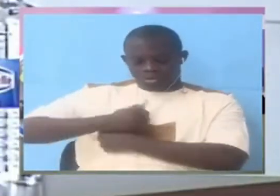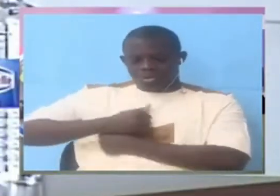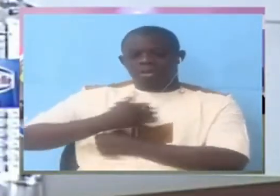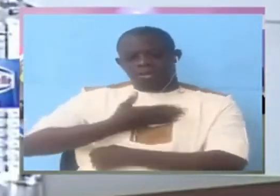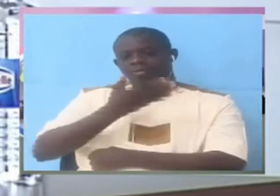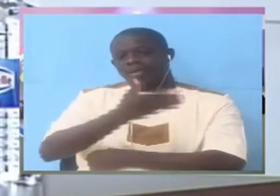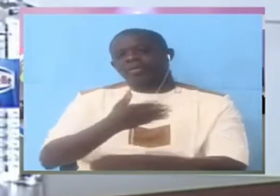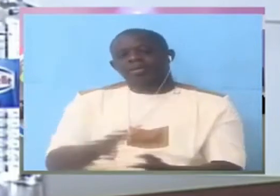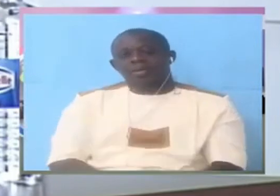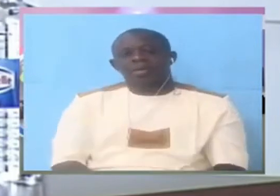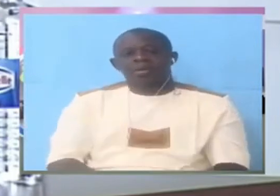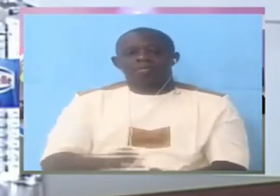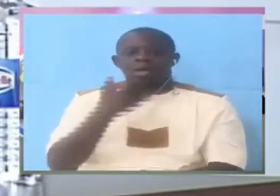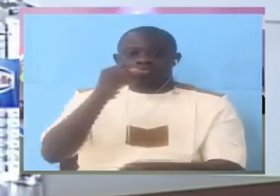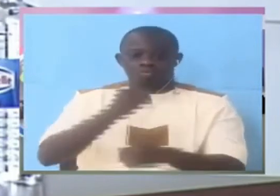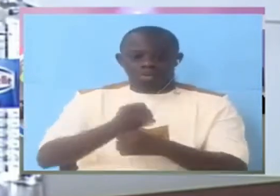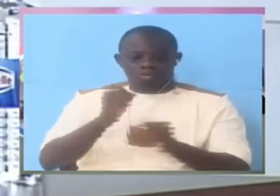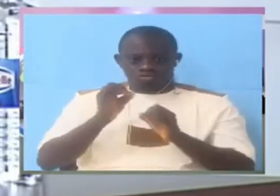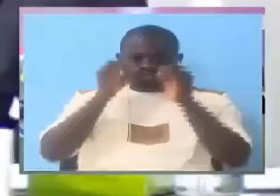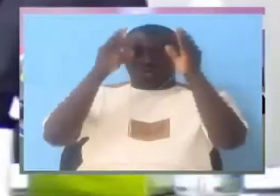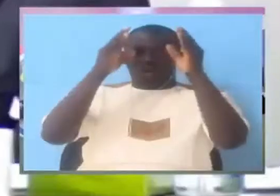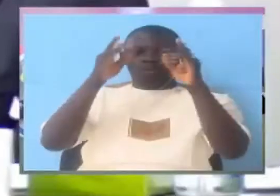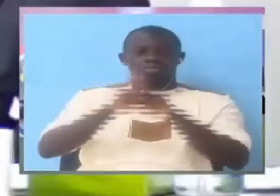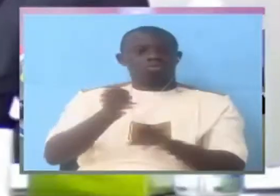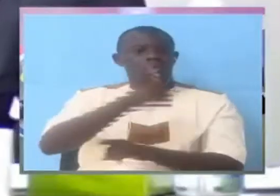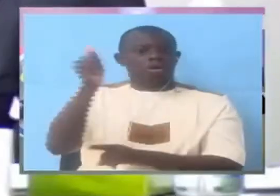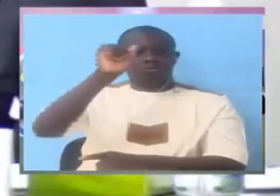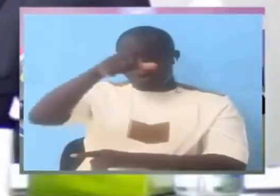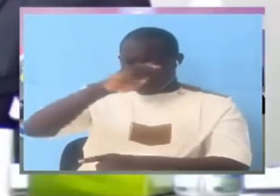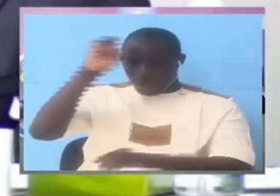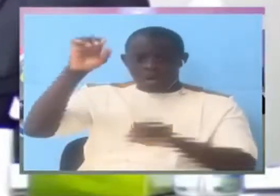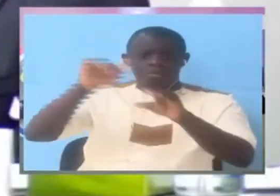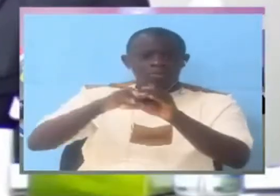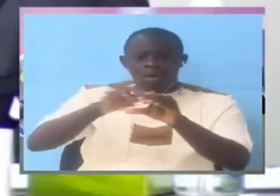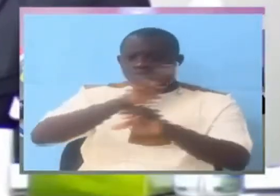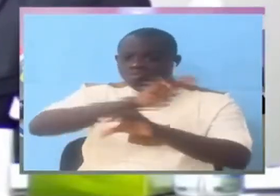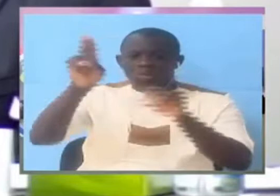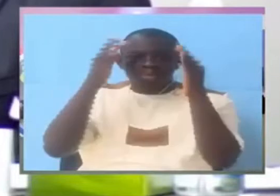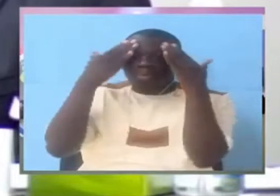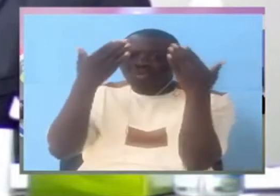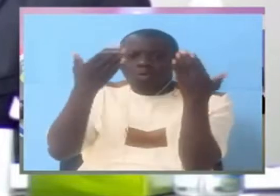Would it surprise you that some of your staff don't even know the names of the various departments?